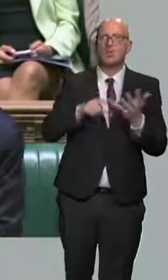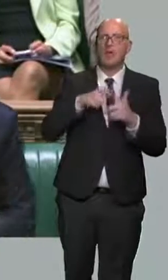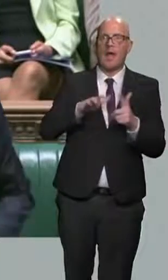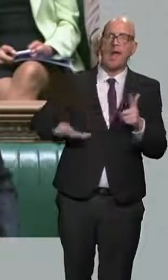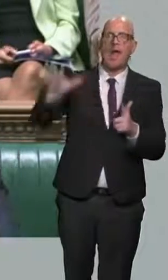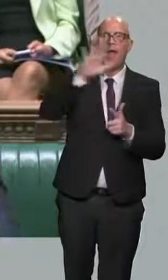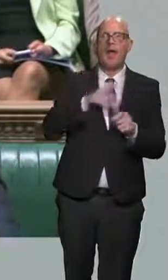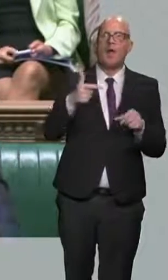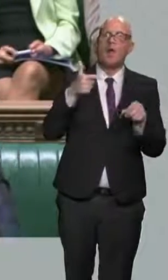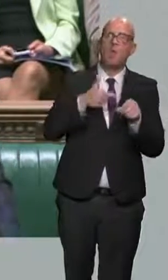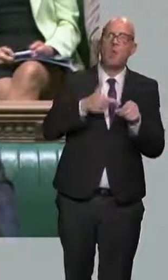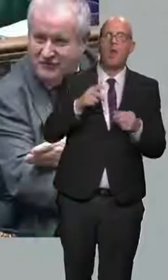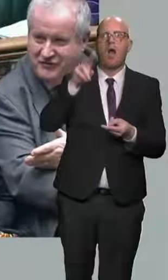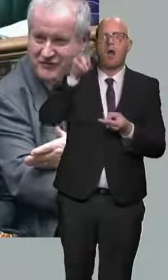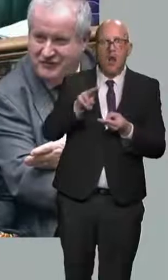which will save a